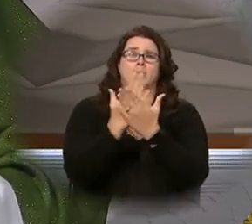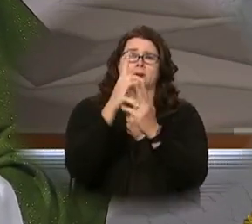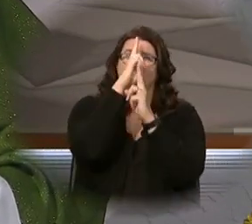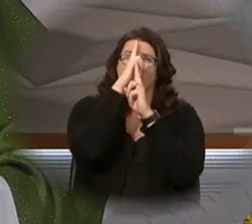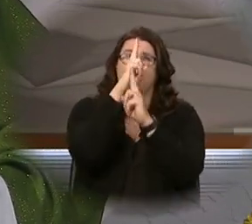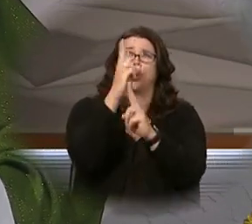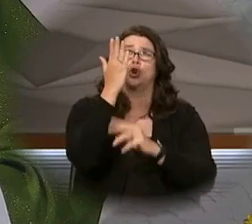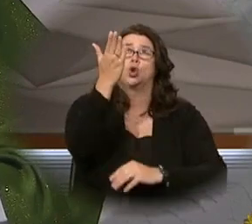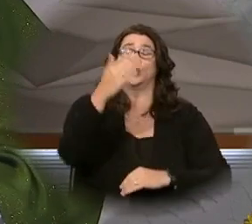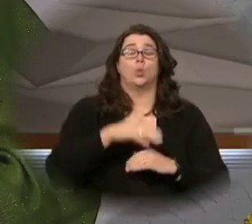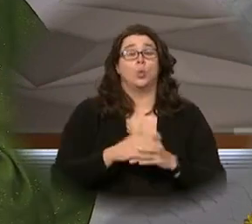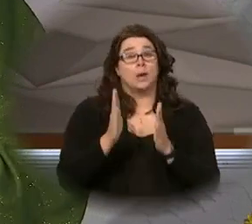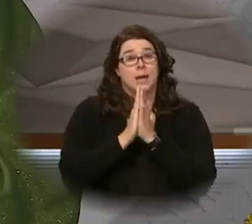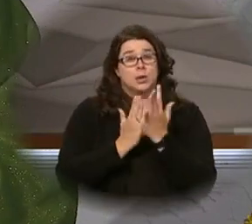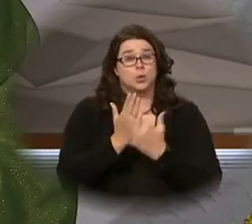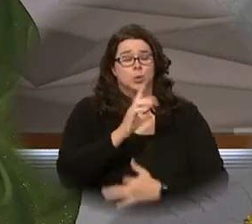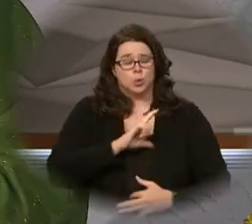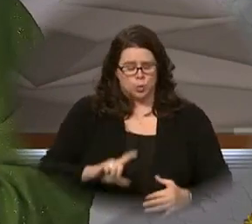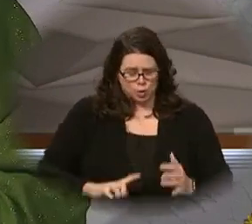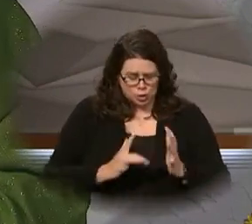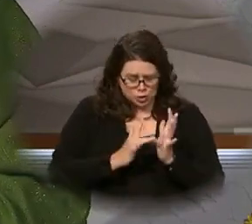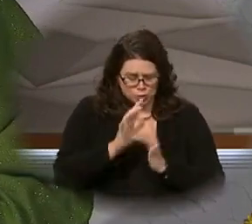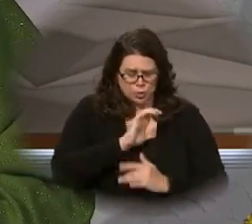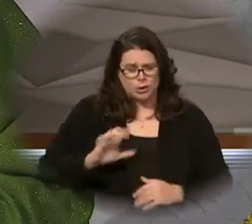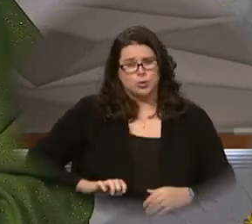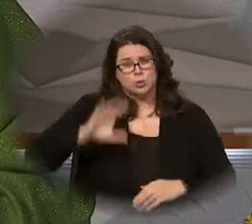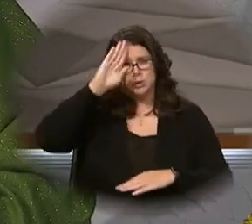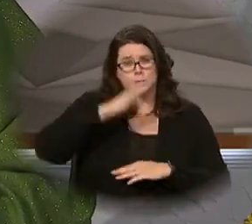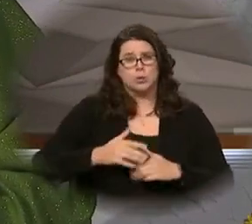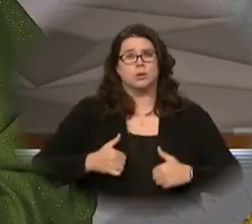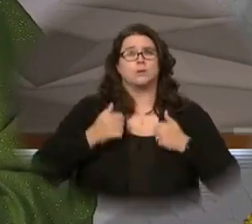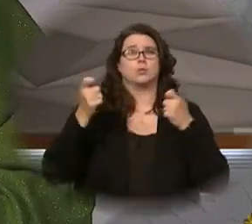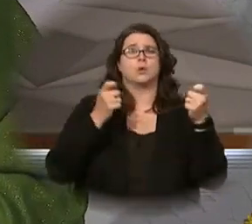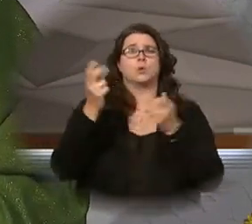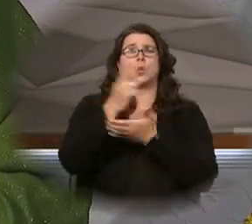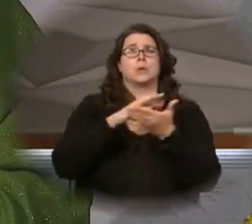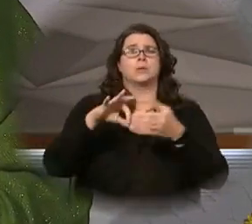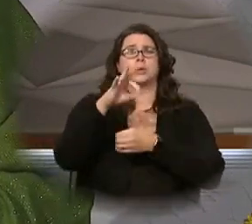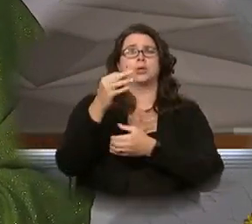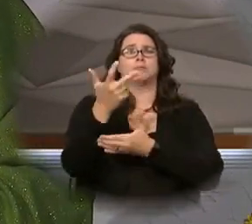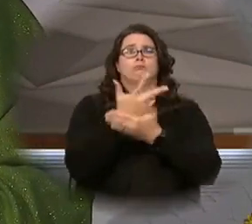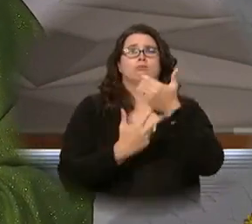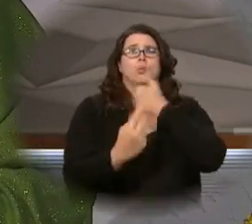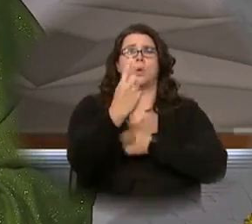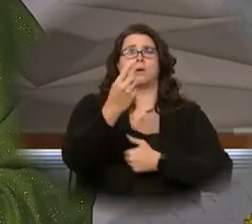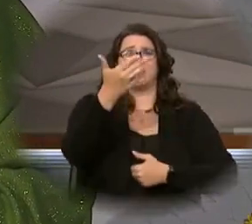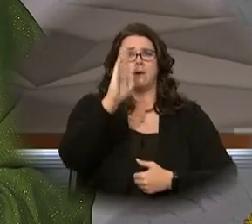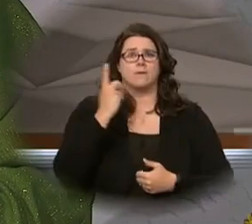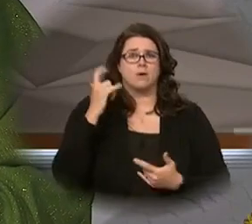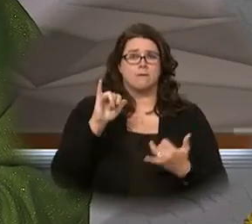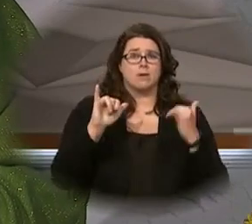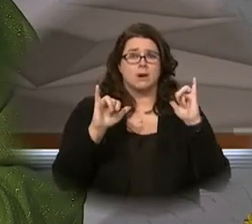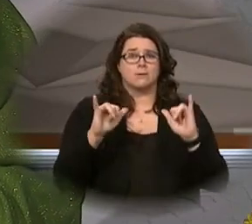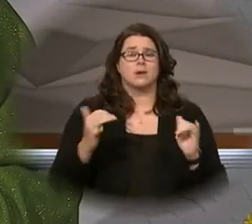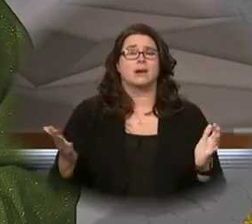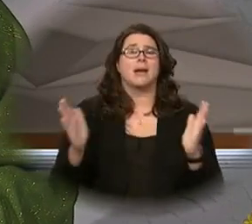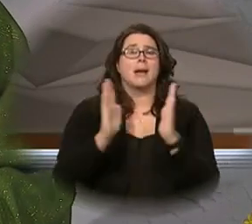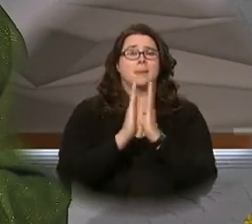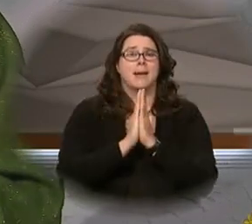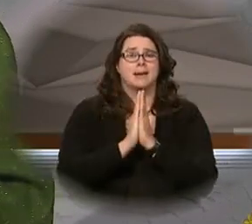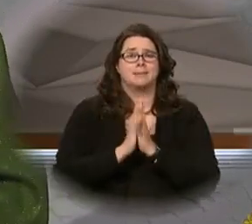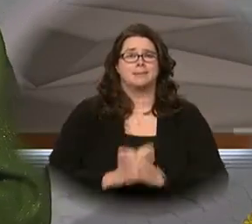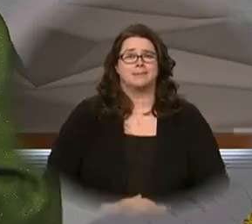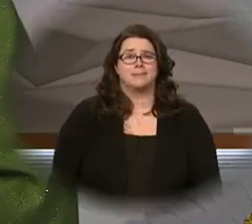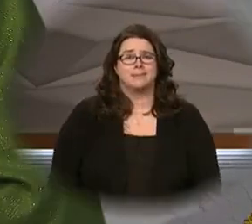through our Lord Jesus Christ your son who lives and reigns with you and the unity of the Holy Spirit one God forever and ever